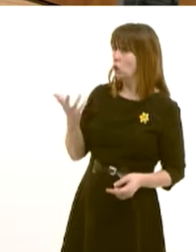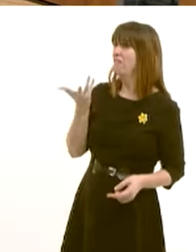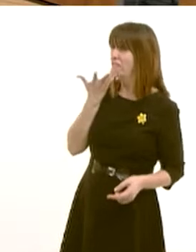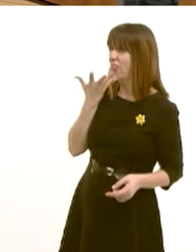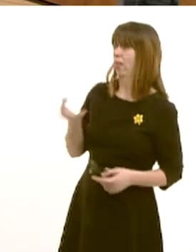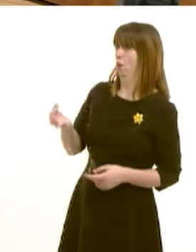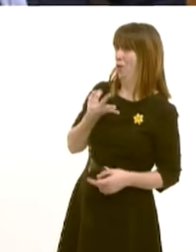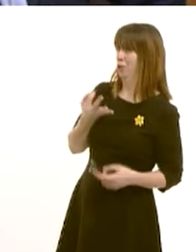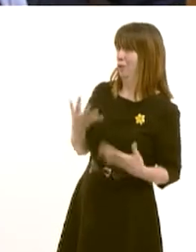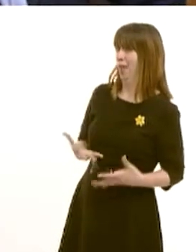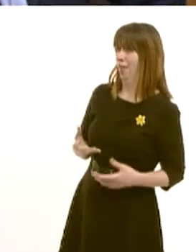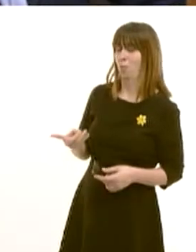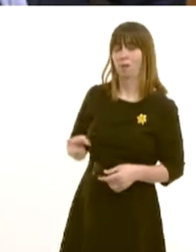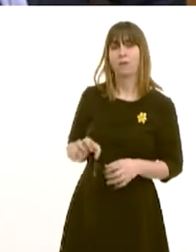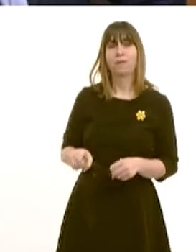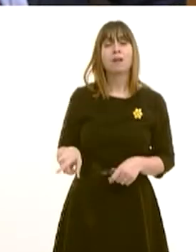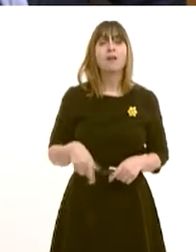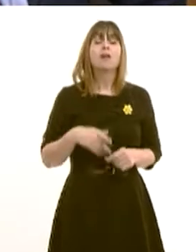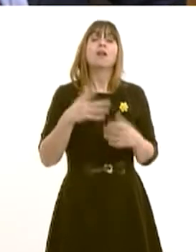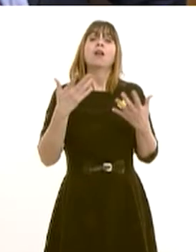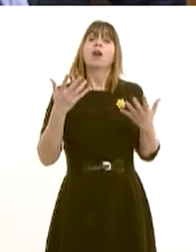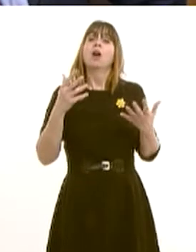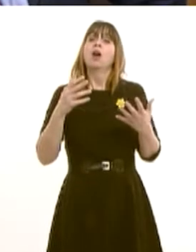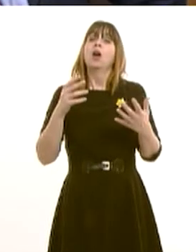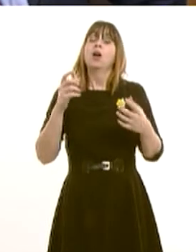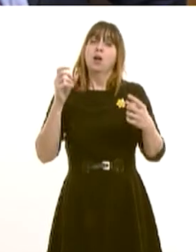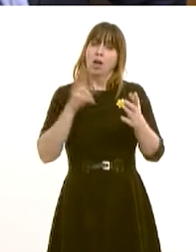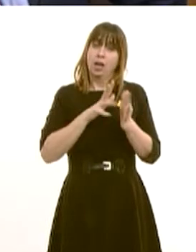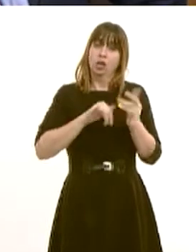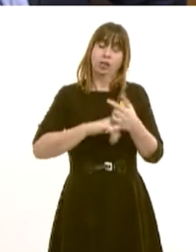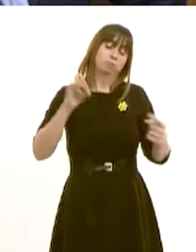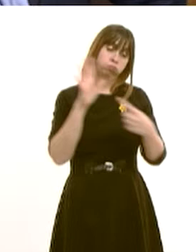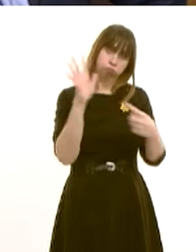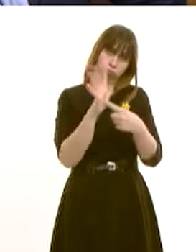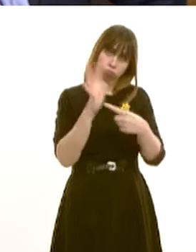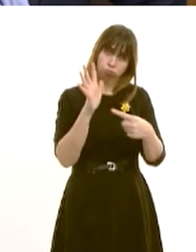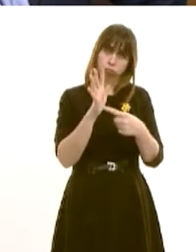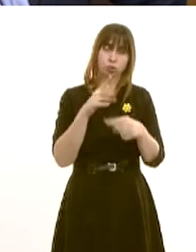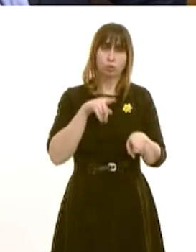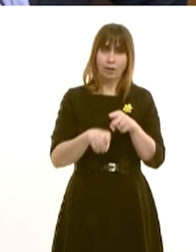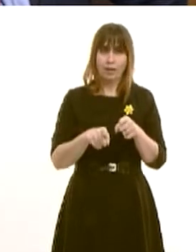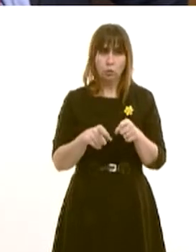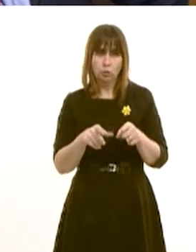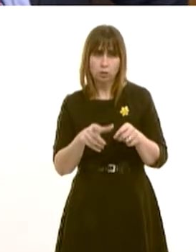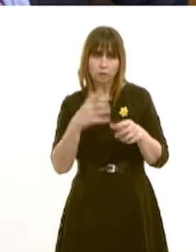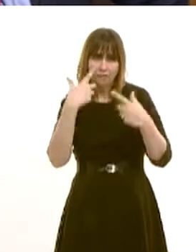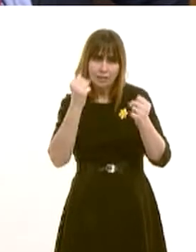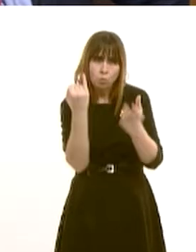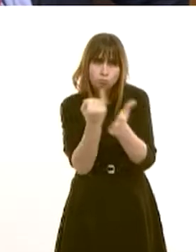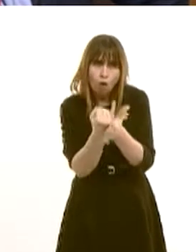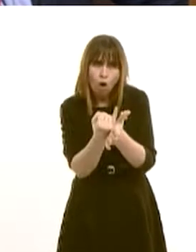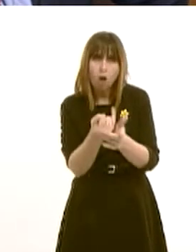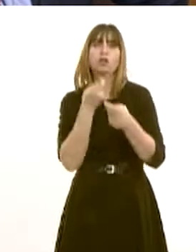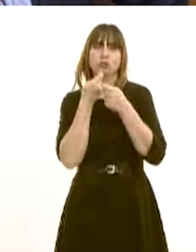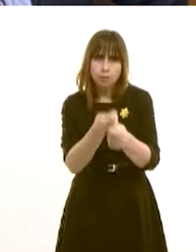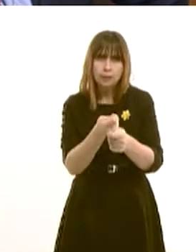question. Cancer is a top priority for the NHS and our government. And we're continuing to make progress in the diagnosis and treatment of cancer. More people